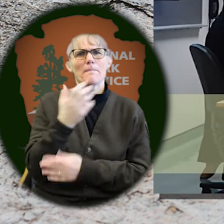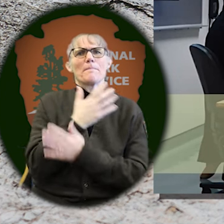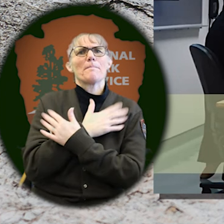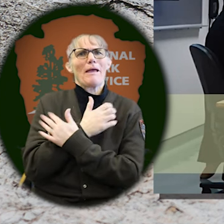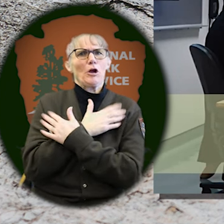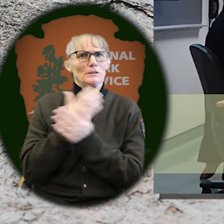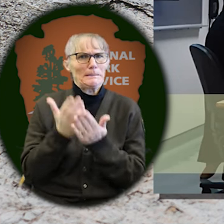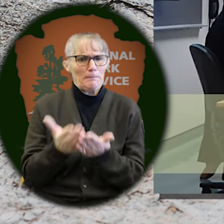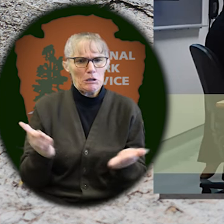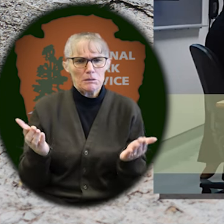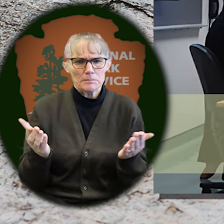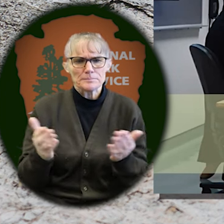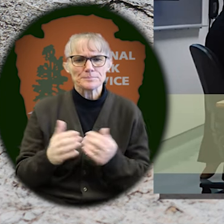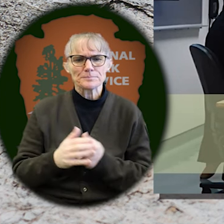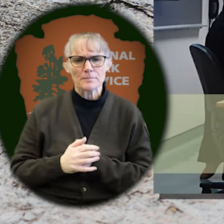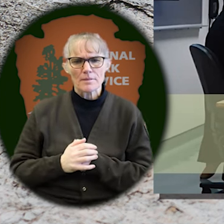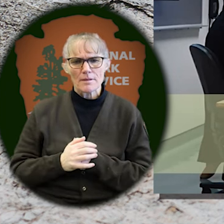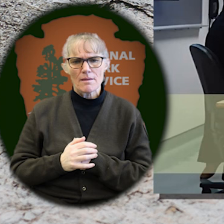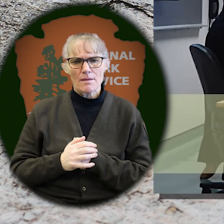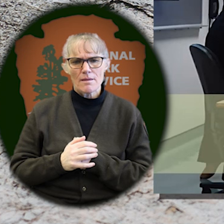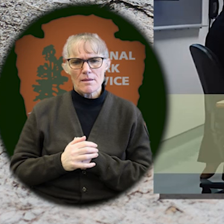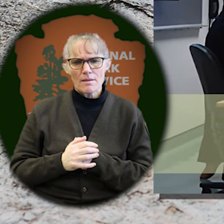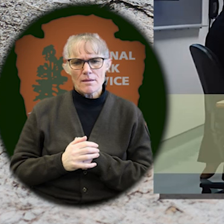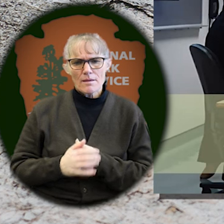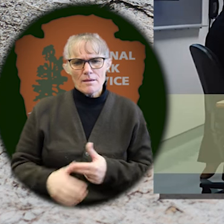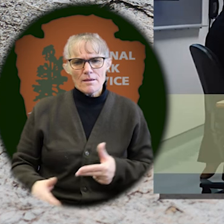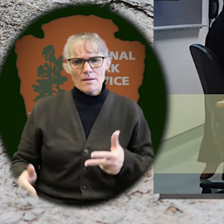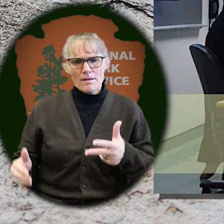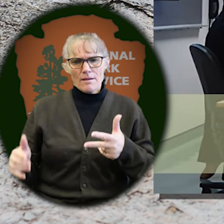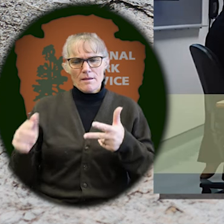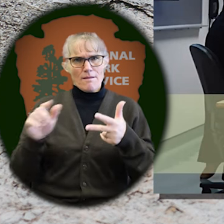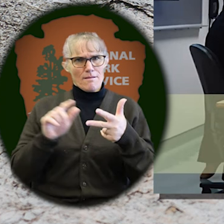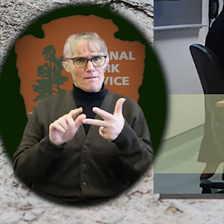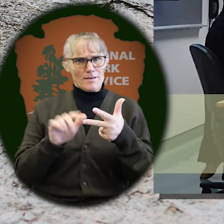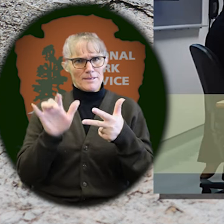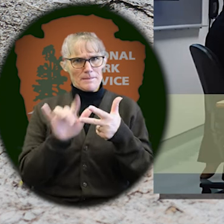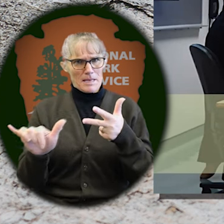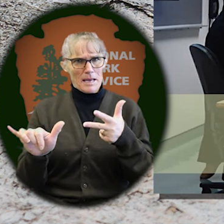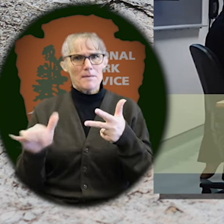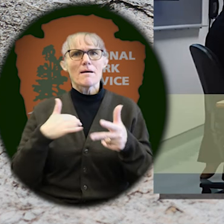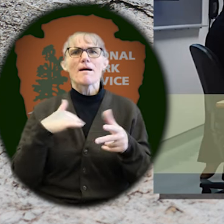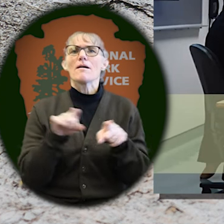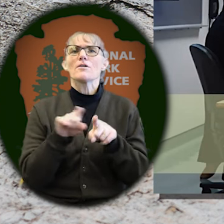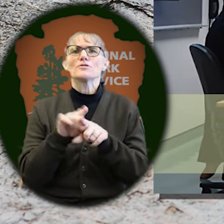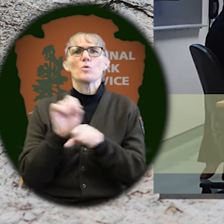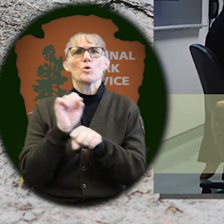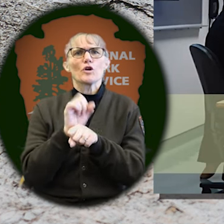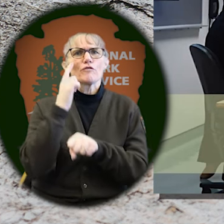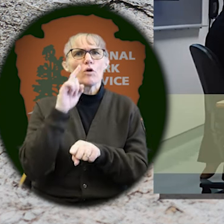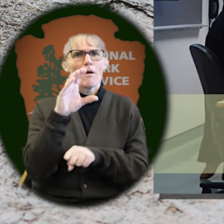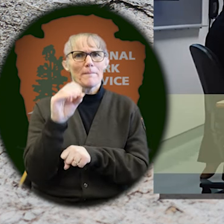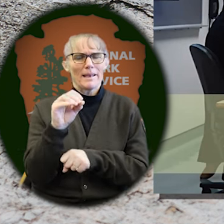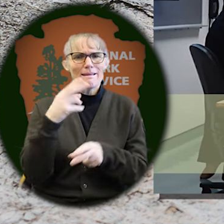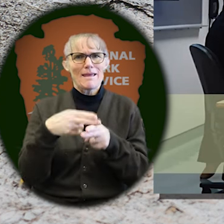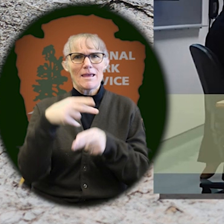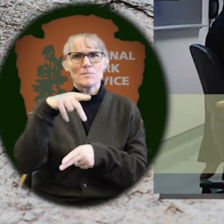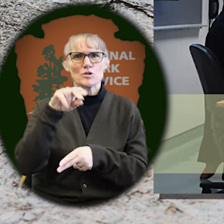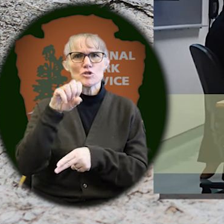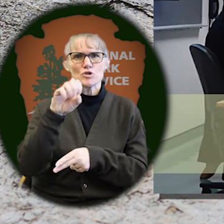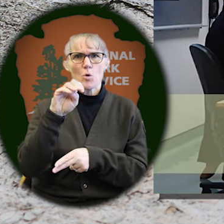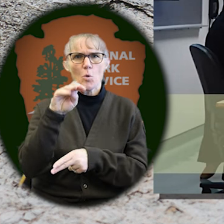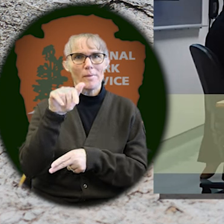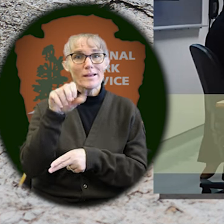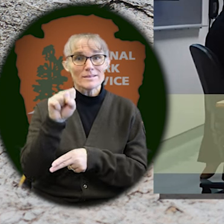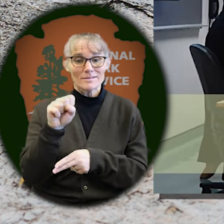sample. And at the same time, I am also working for a company called Somas, where I